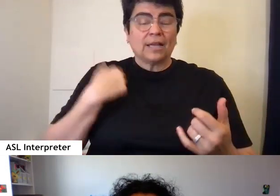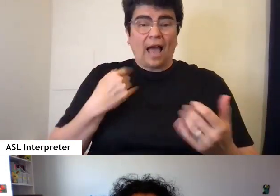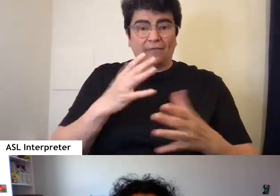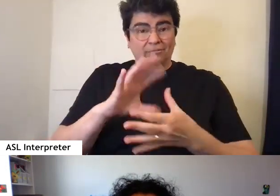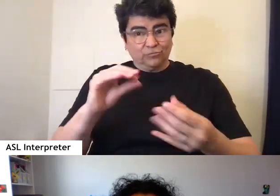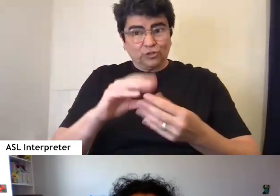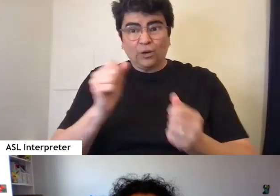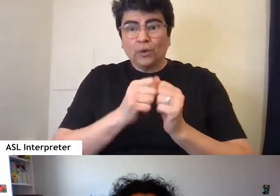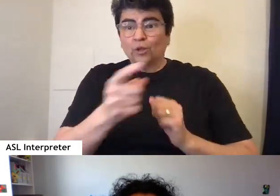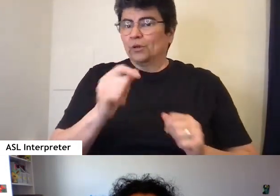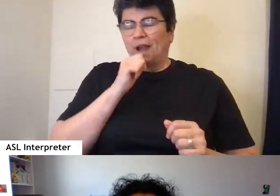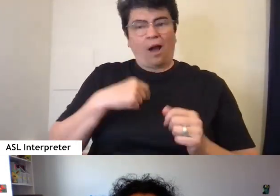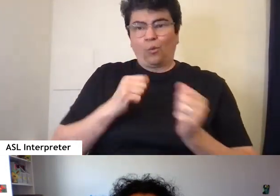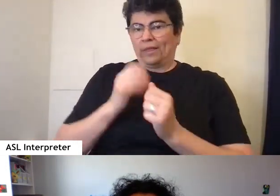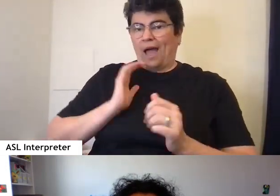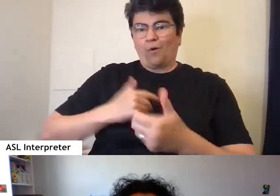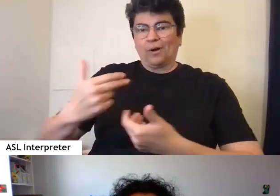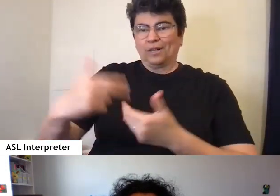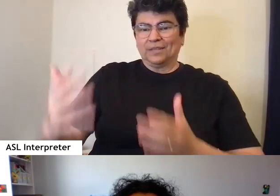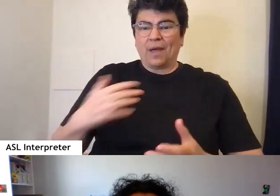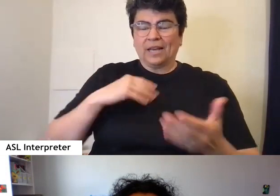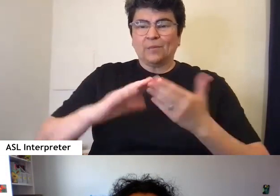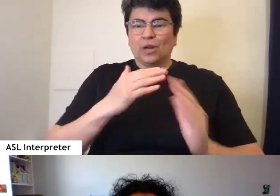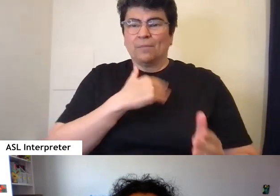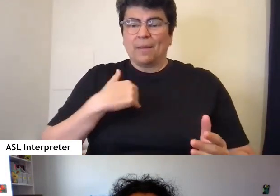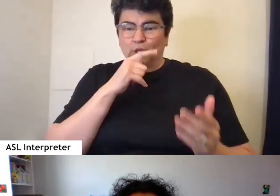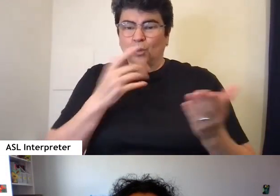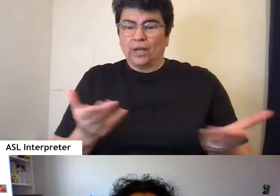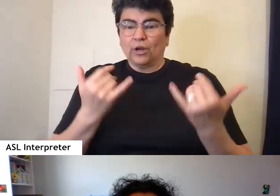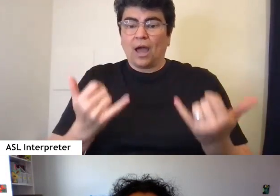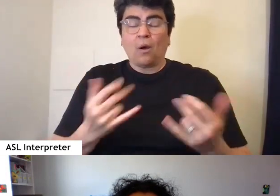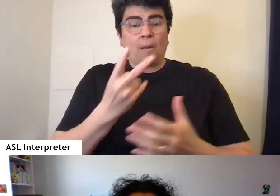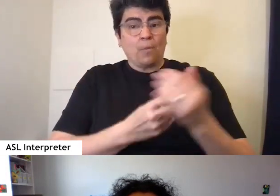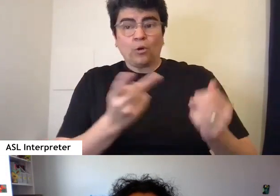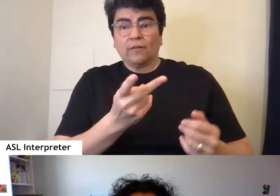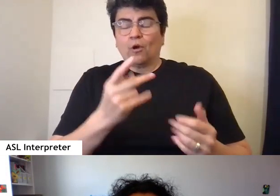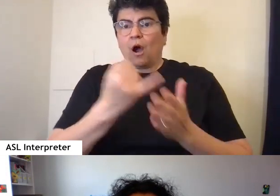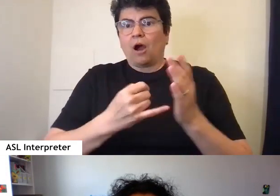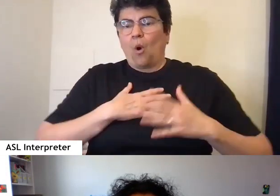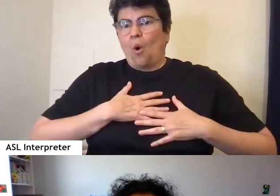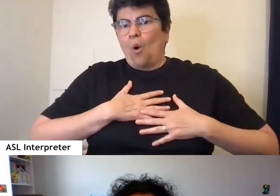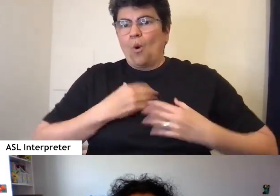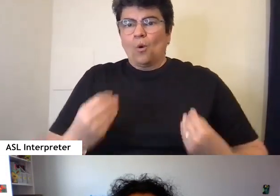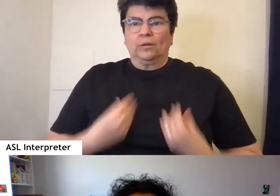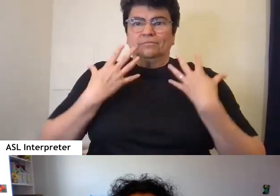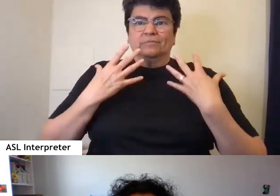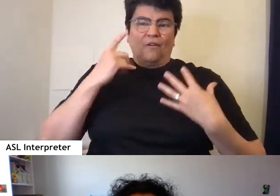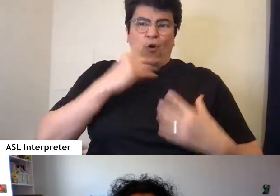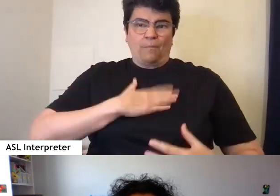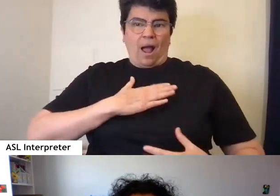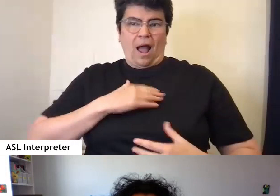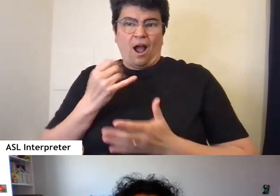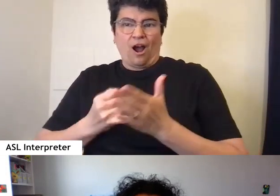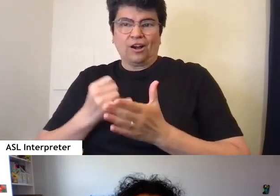with you but not with our participants and community members who are here now, both of your art deeply is inspiring to my own